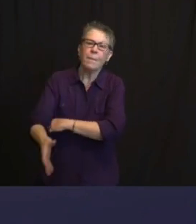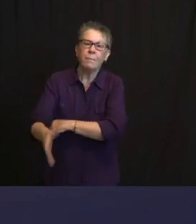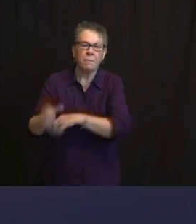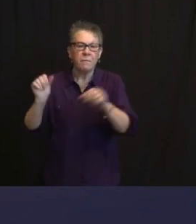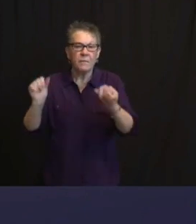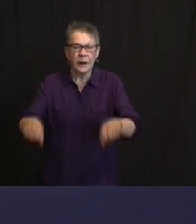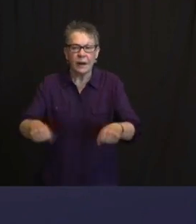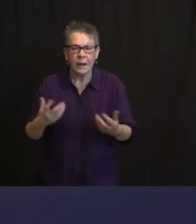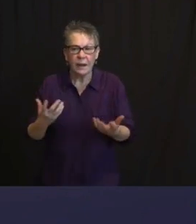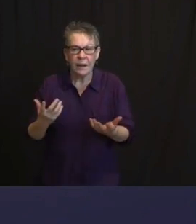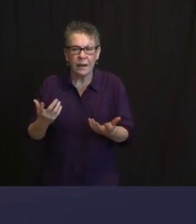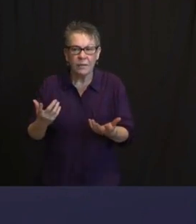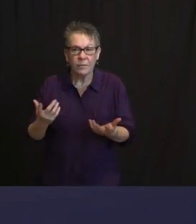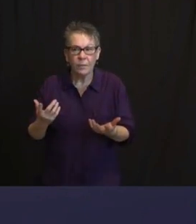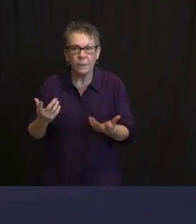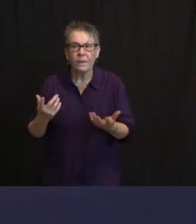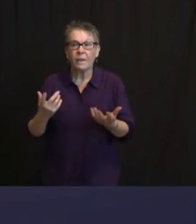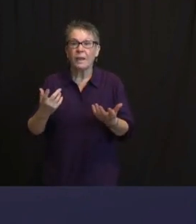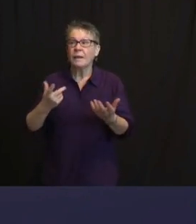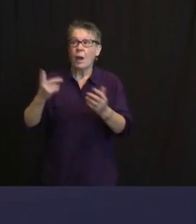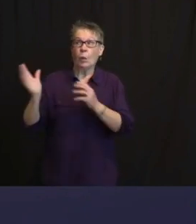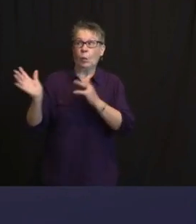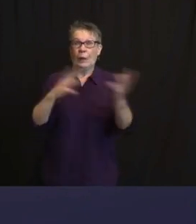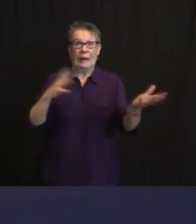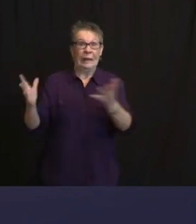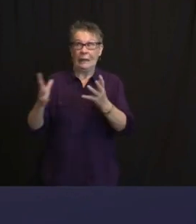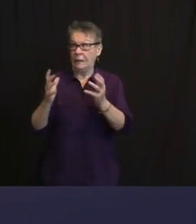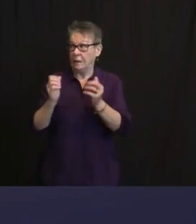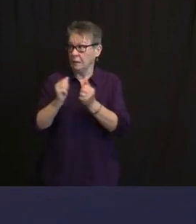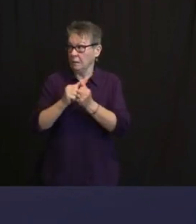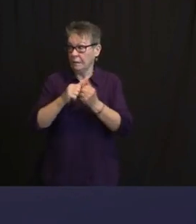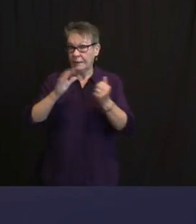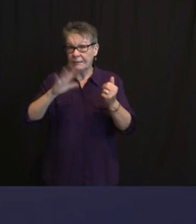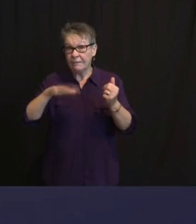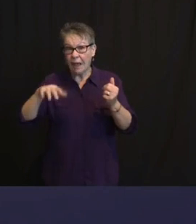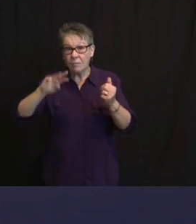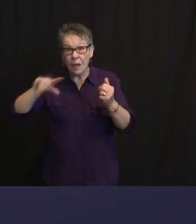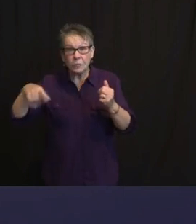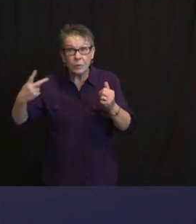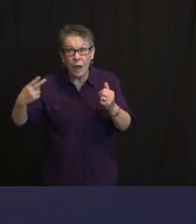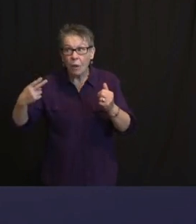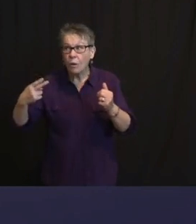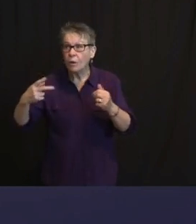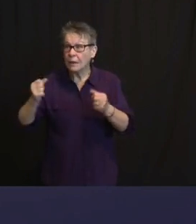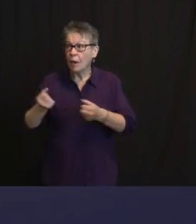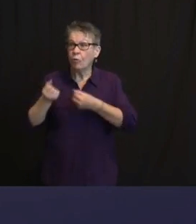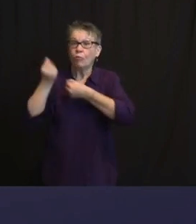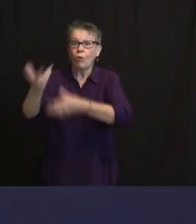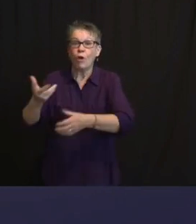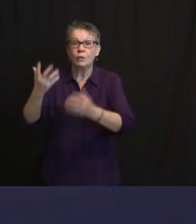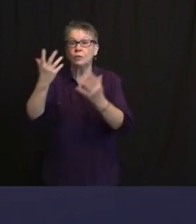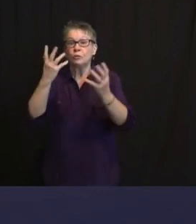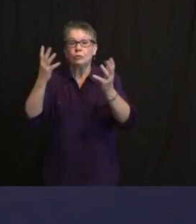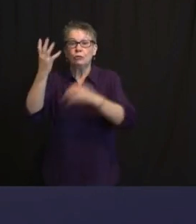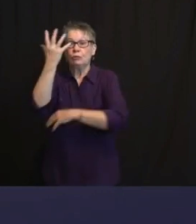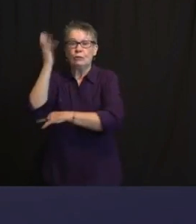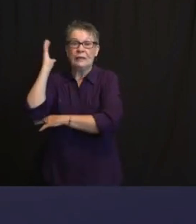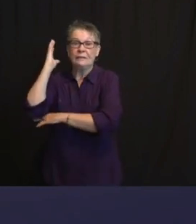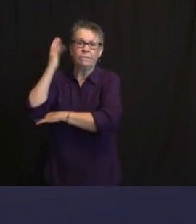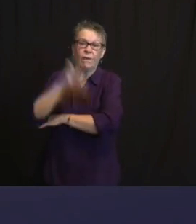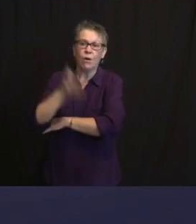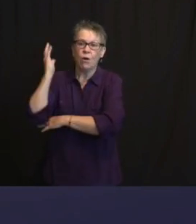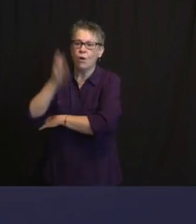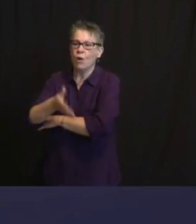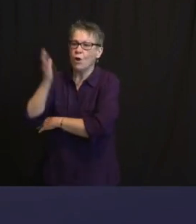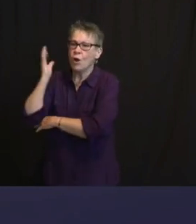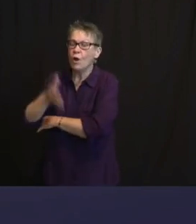HOUR ARE EXPECTED, AND THAT COUPLED WITH THESE ROOT SYSTEMS, WE PROBABLY WILL EXPECT SOME POWER OUTTAGES. SO WE CERTAINLY ARE